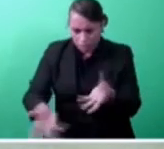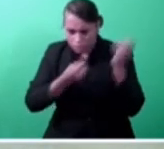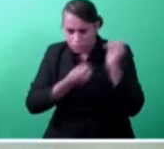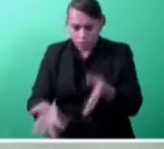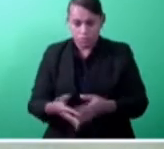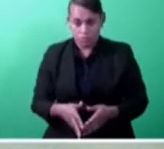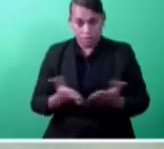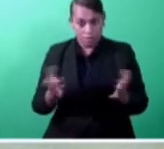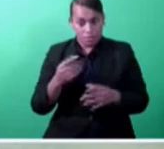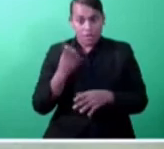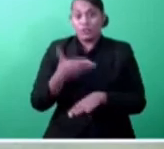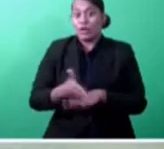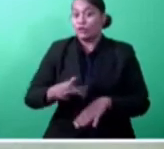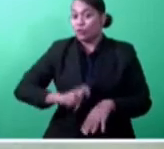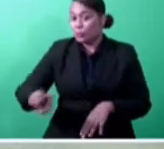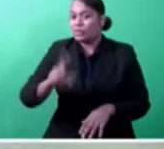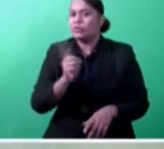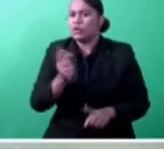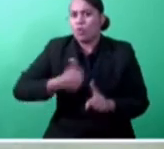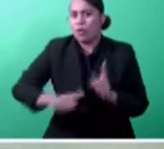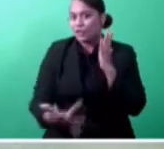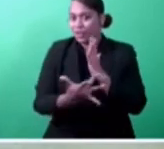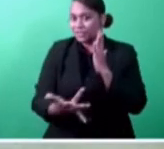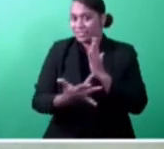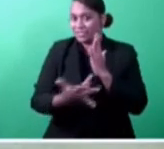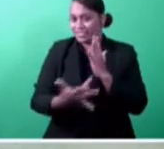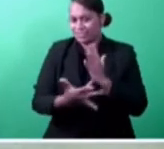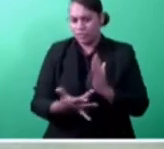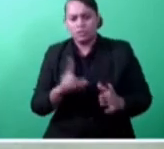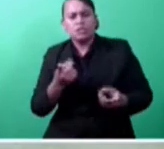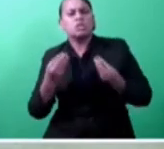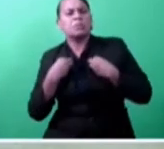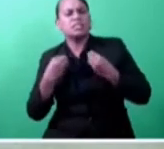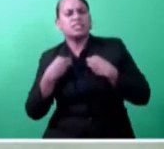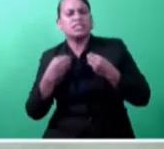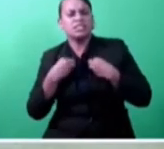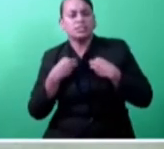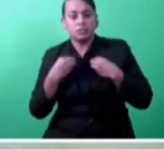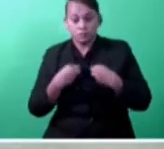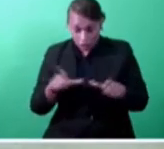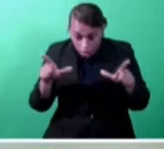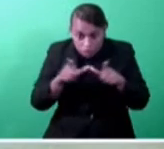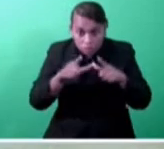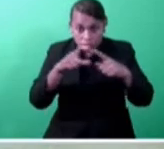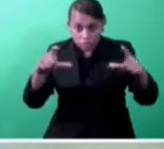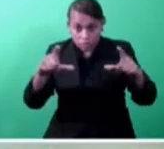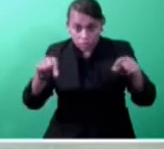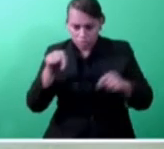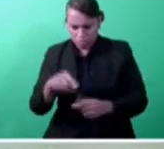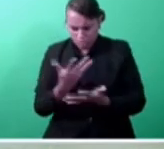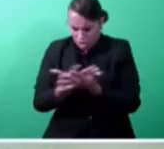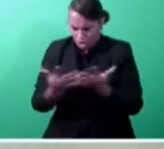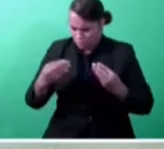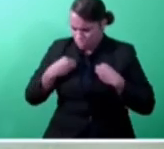a journey towards digital platform for doing business. The business licensing and starting a business reforms are